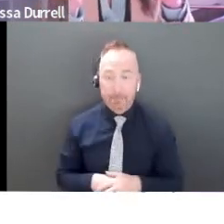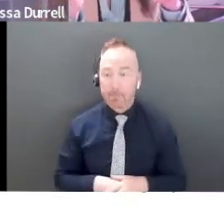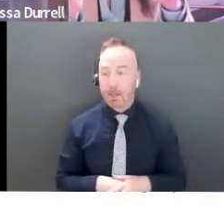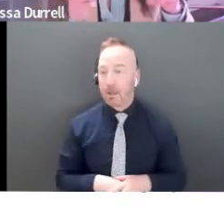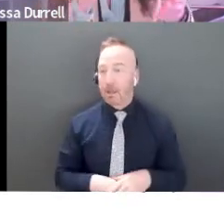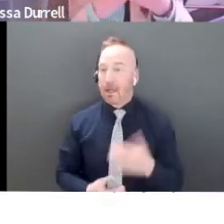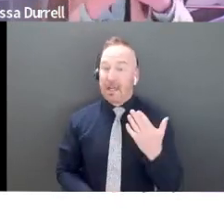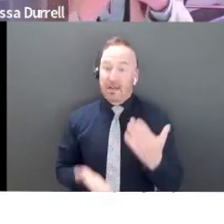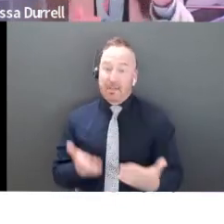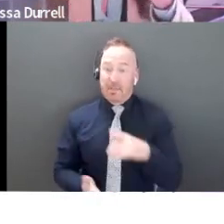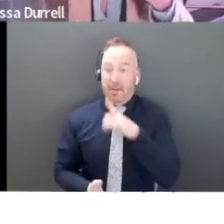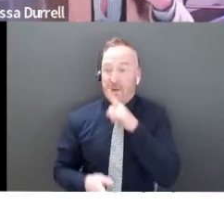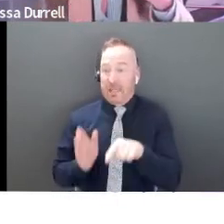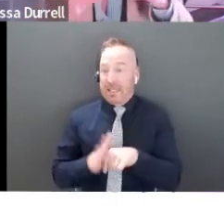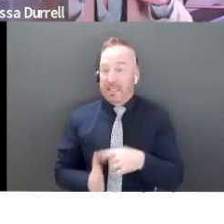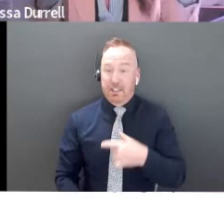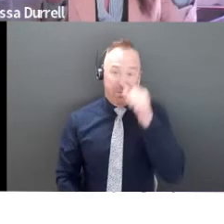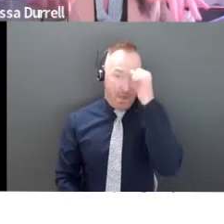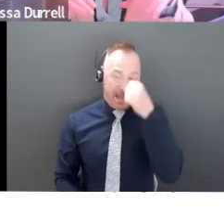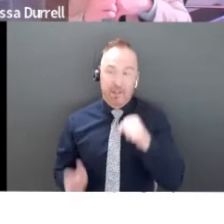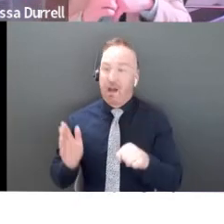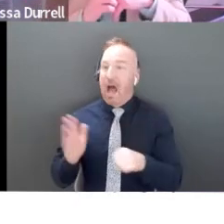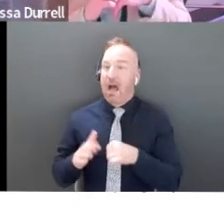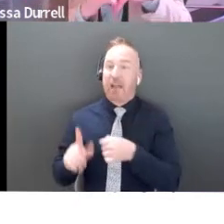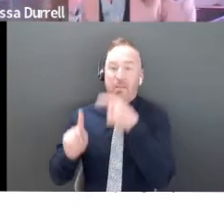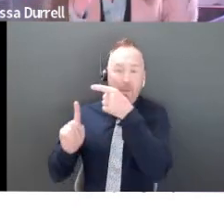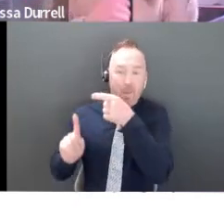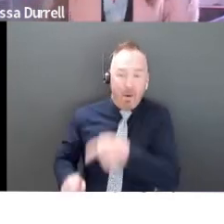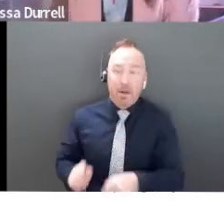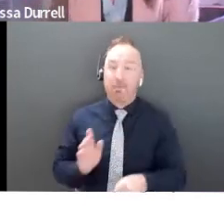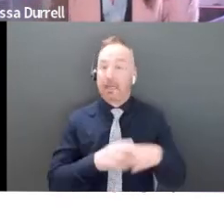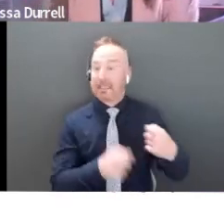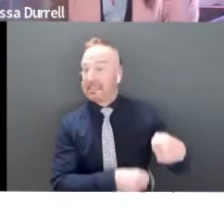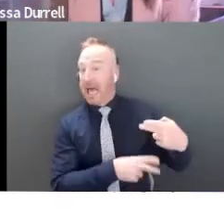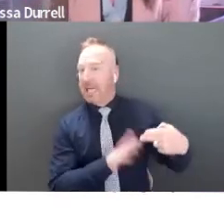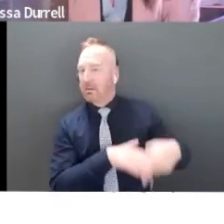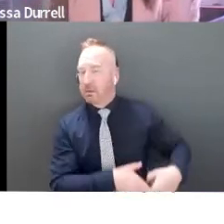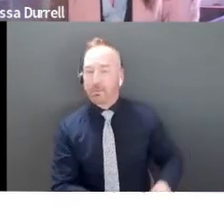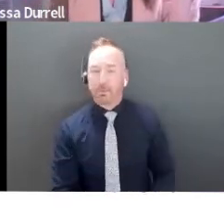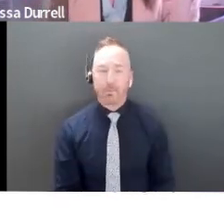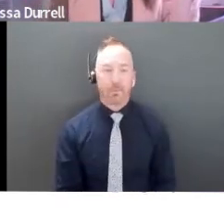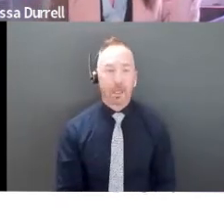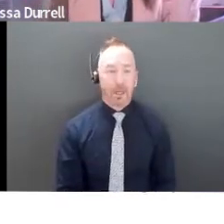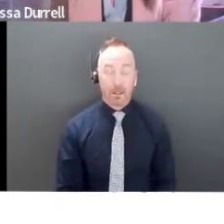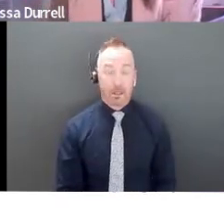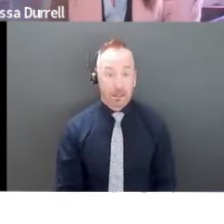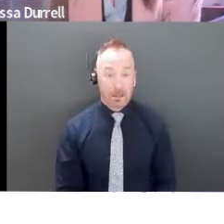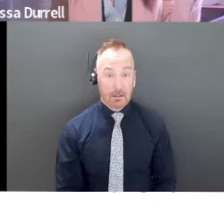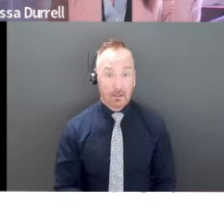just do a little wrap at the end, but you remind them of your highlights, but I wouldn't put it on a slide. So none of us can read this.